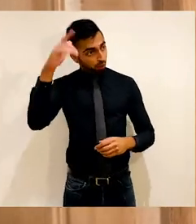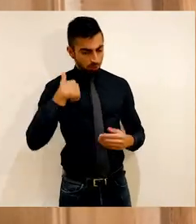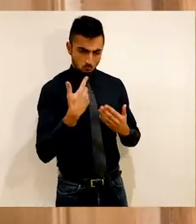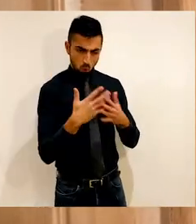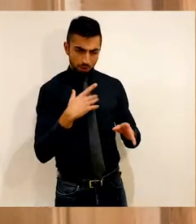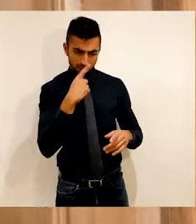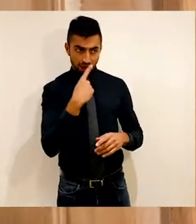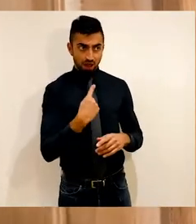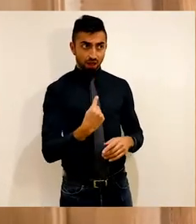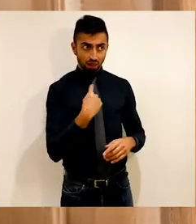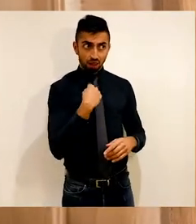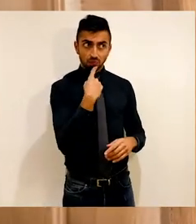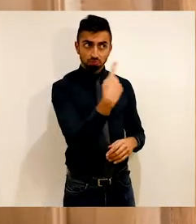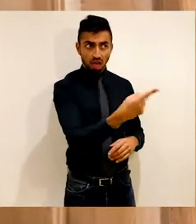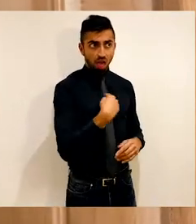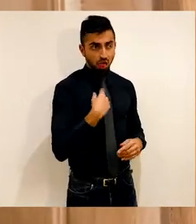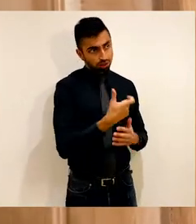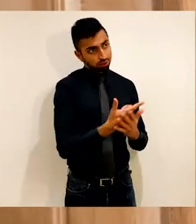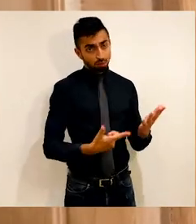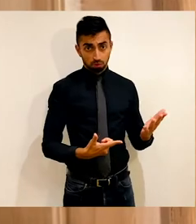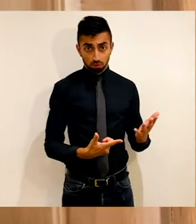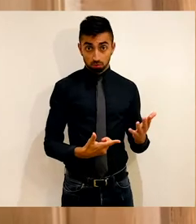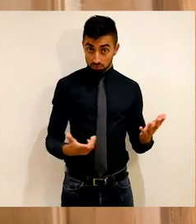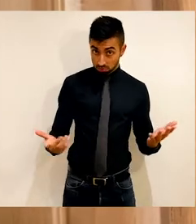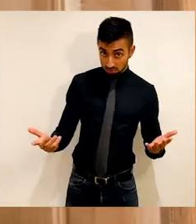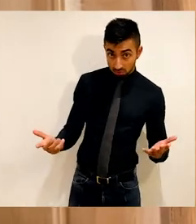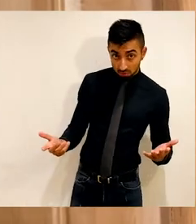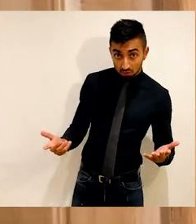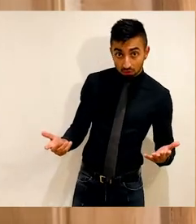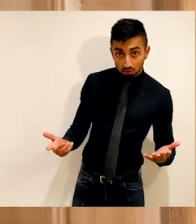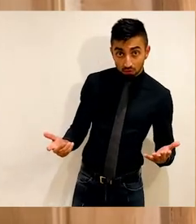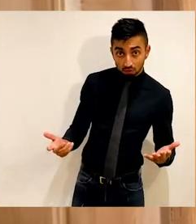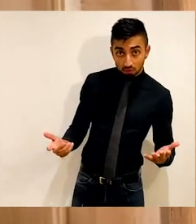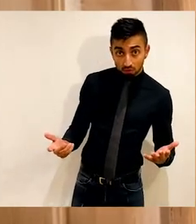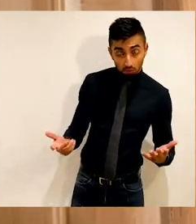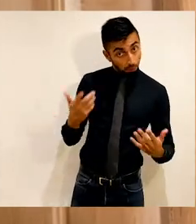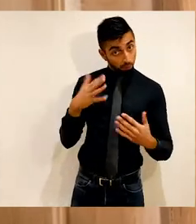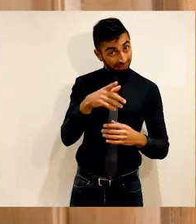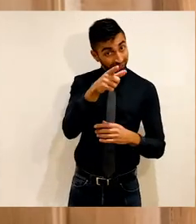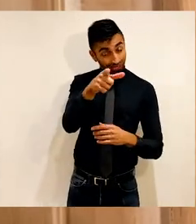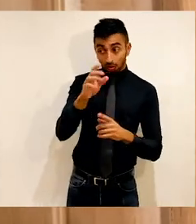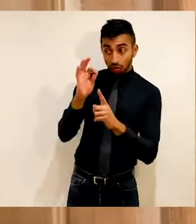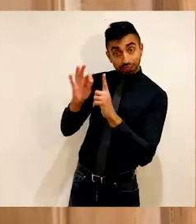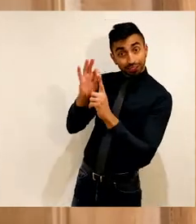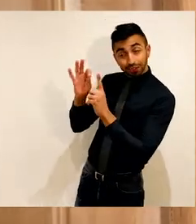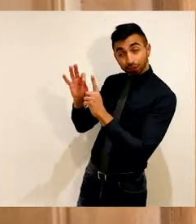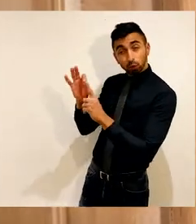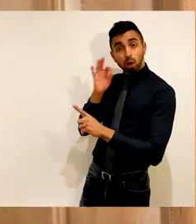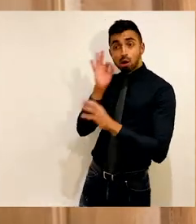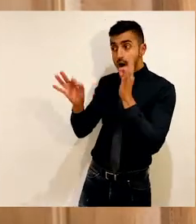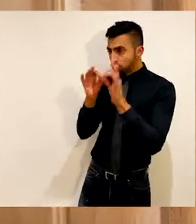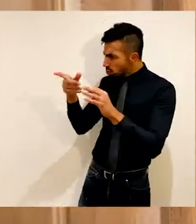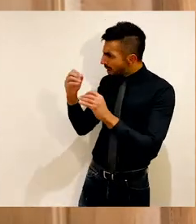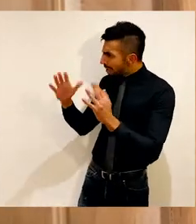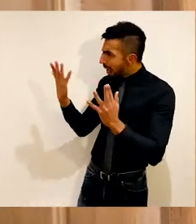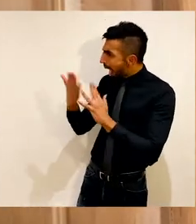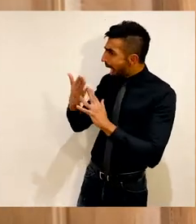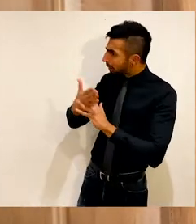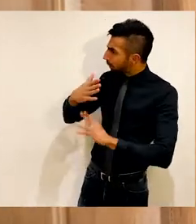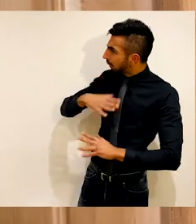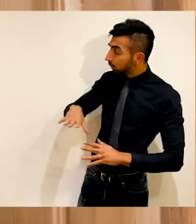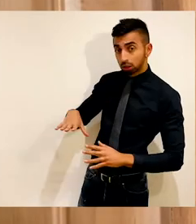Do you hire people from the same universities? From the same recruiters? Do you ask if potential interviewees have any accessibility